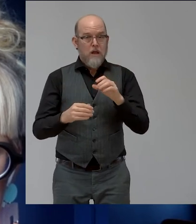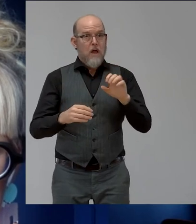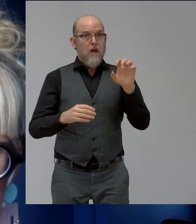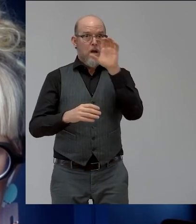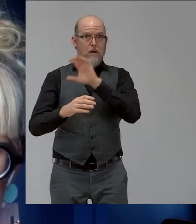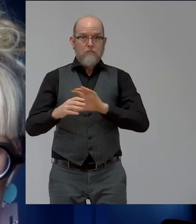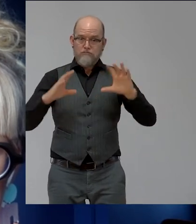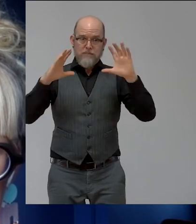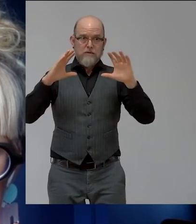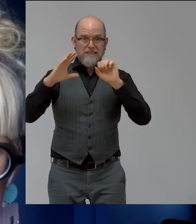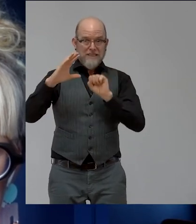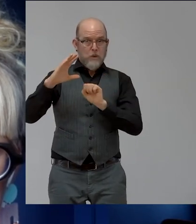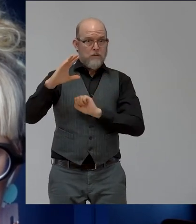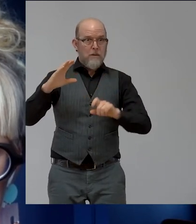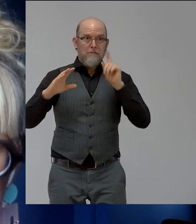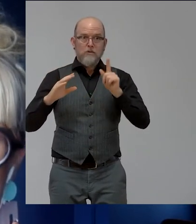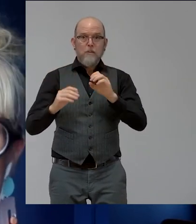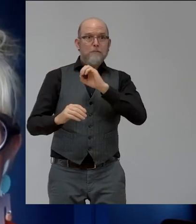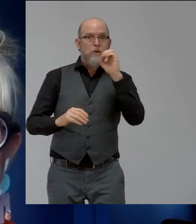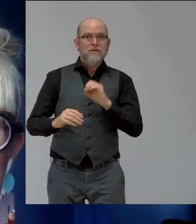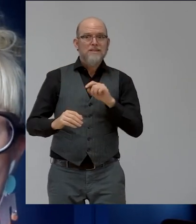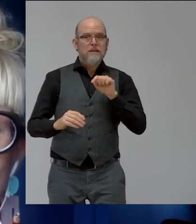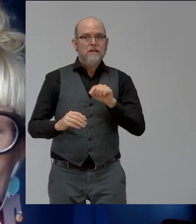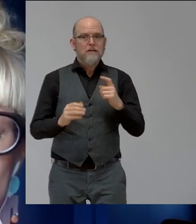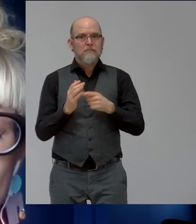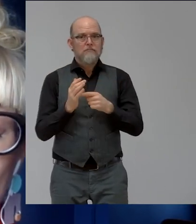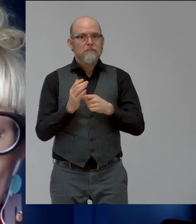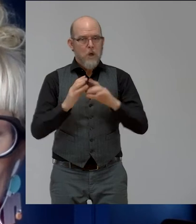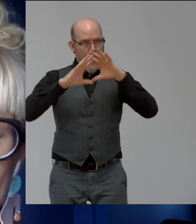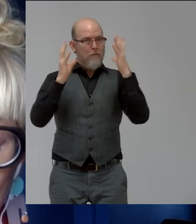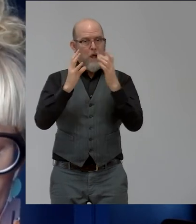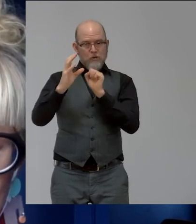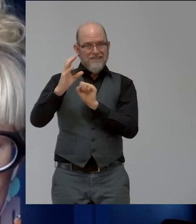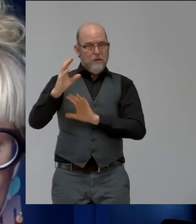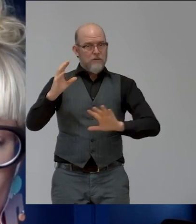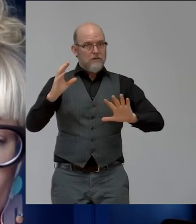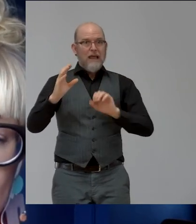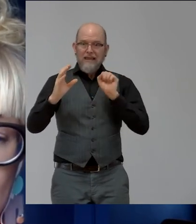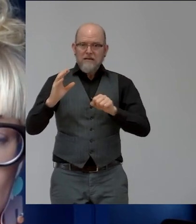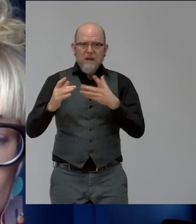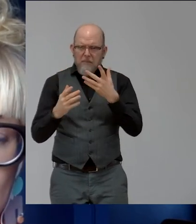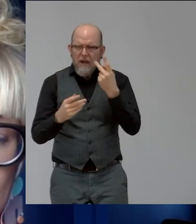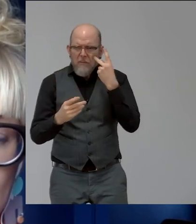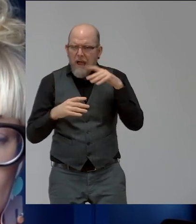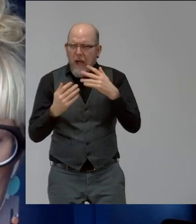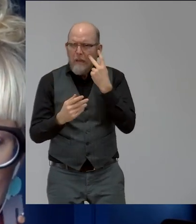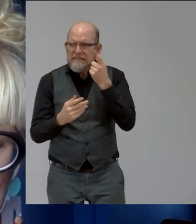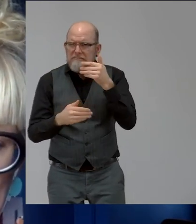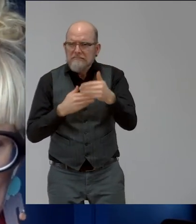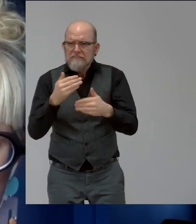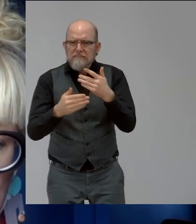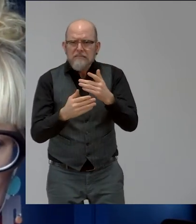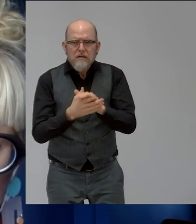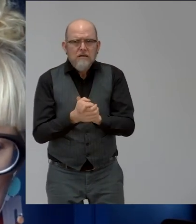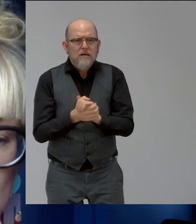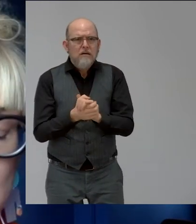impact on balance? Okay, I'm going to now put that question. Yeti, do you have